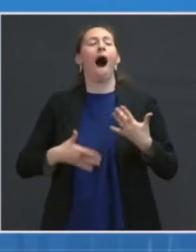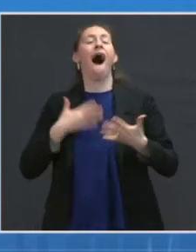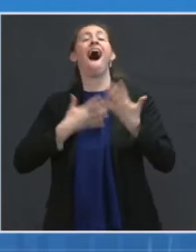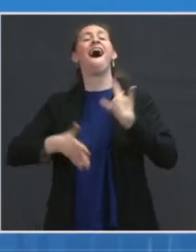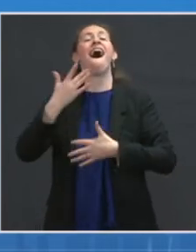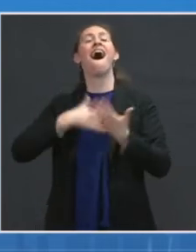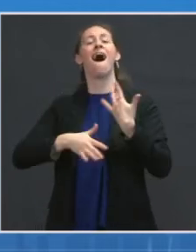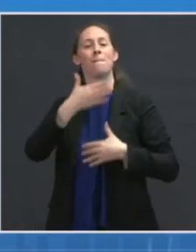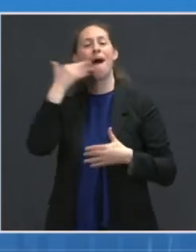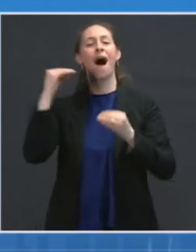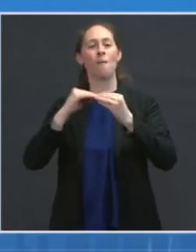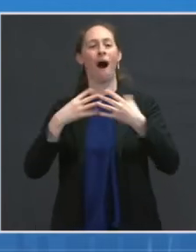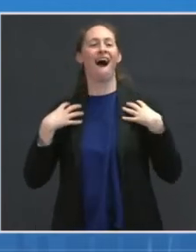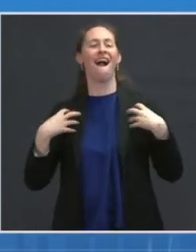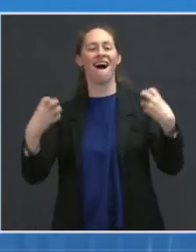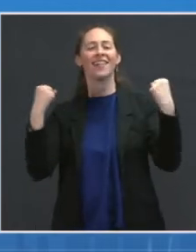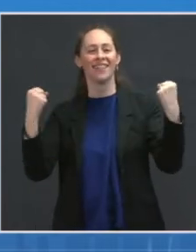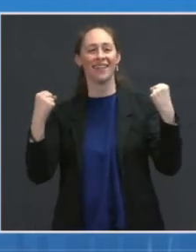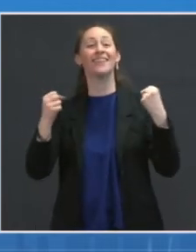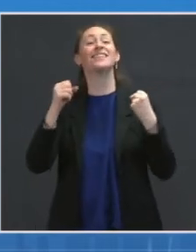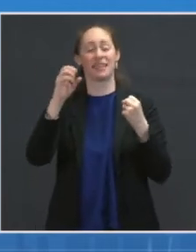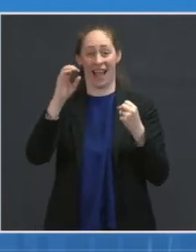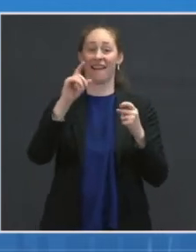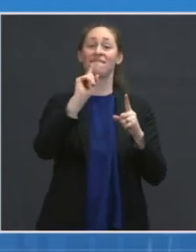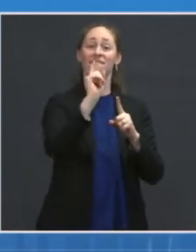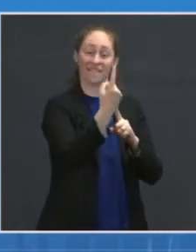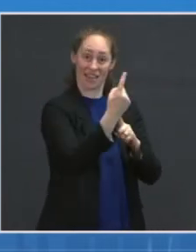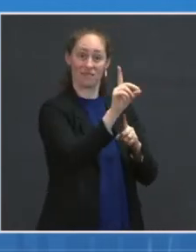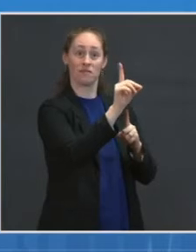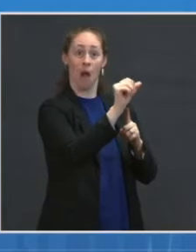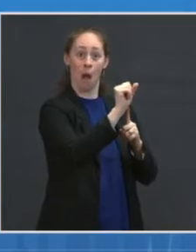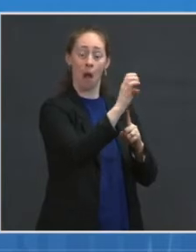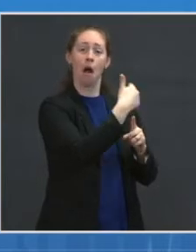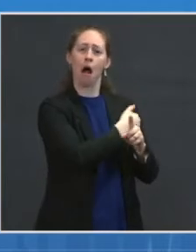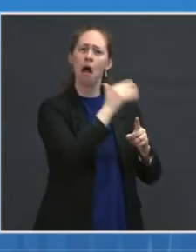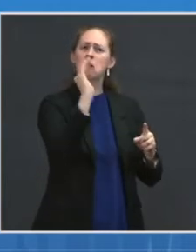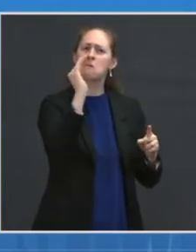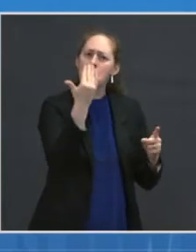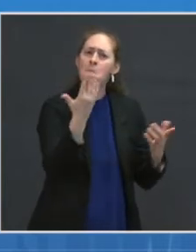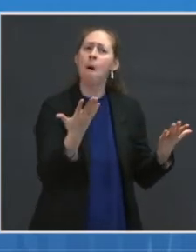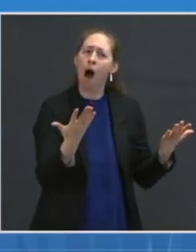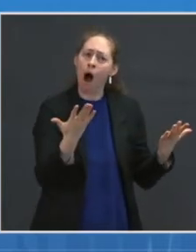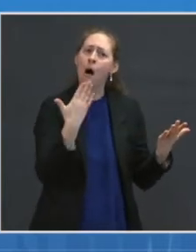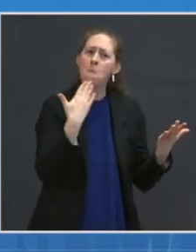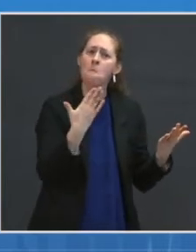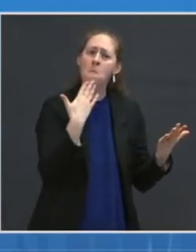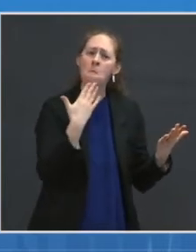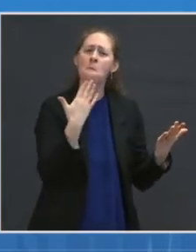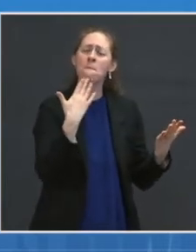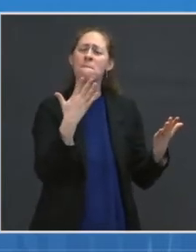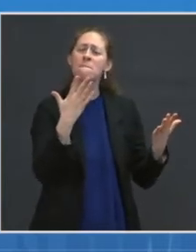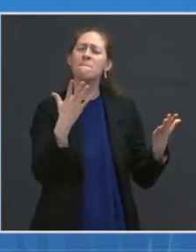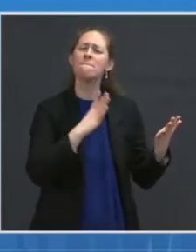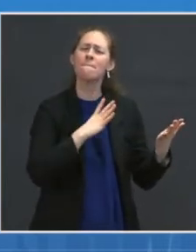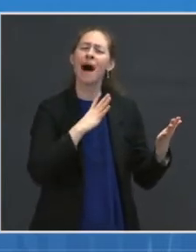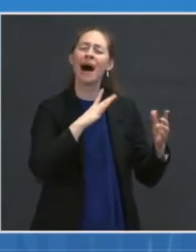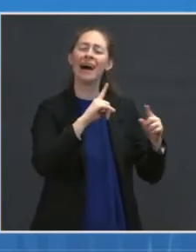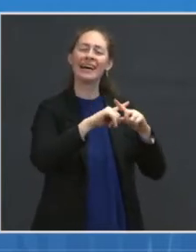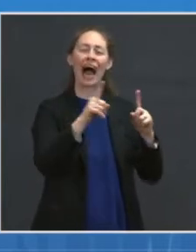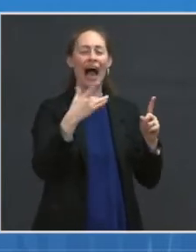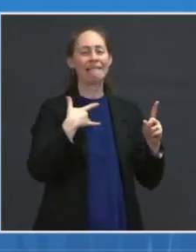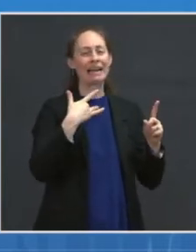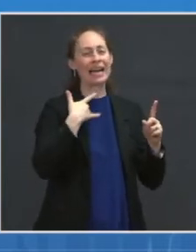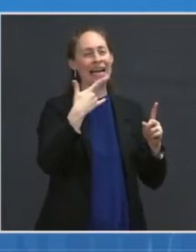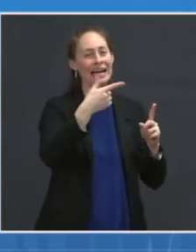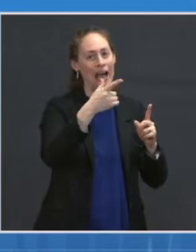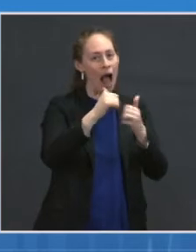a single dose do look interesting, the one thing we don't know is how durable it is. And since it's 10